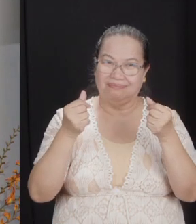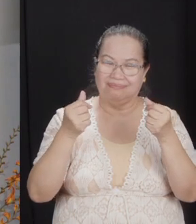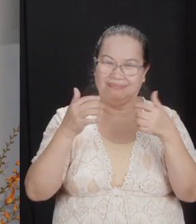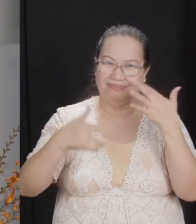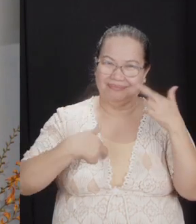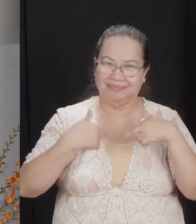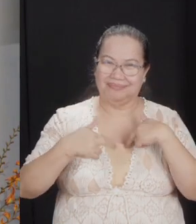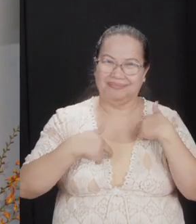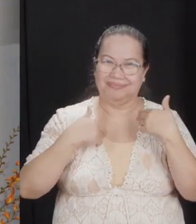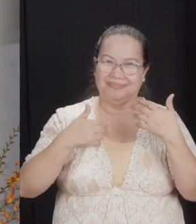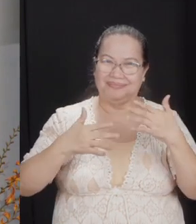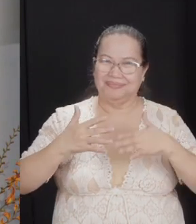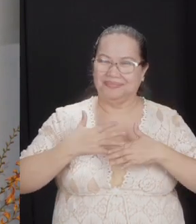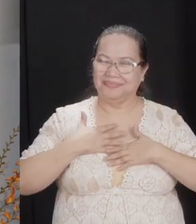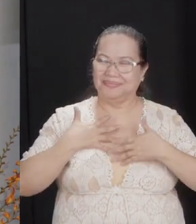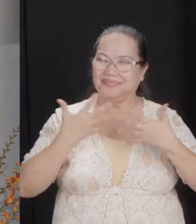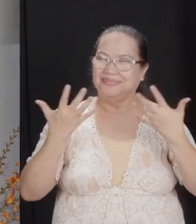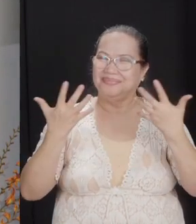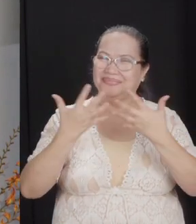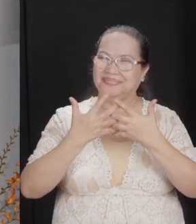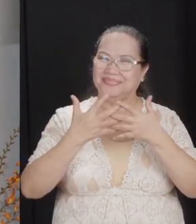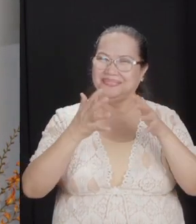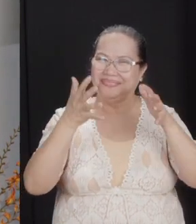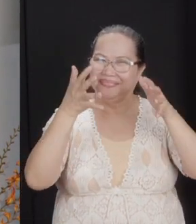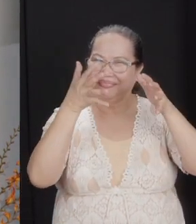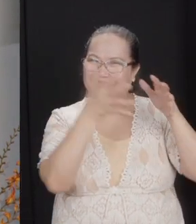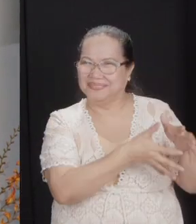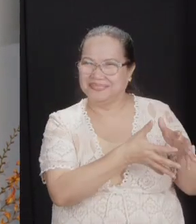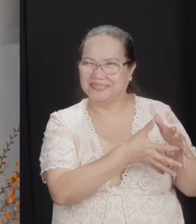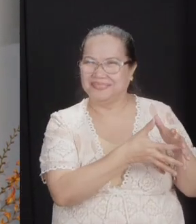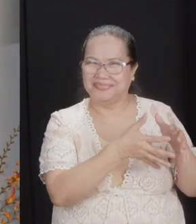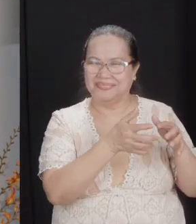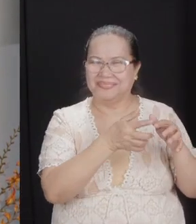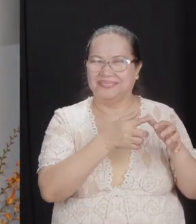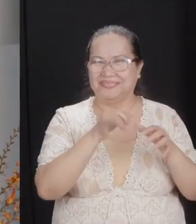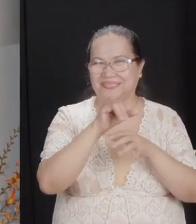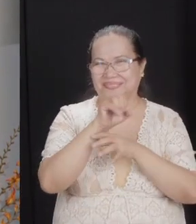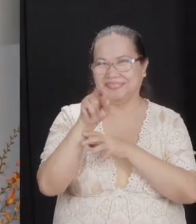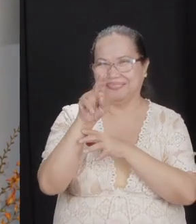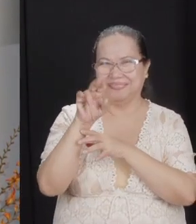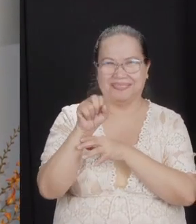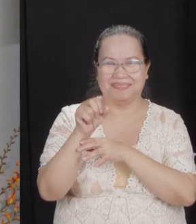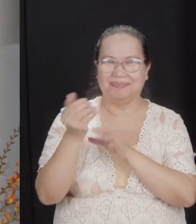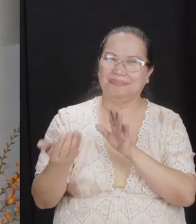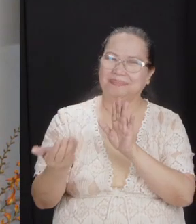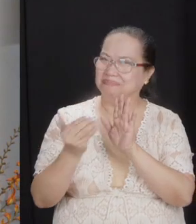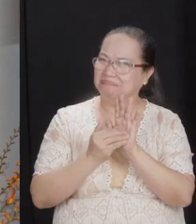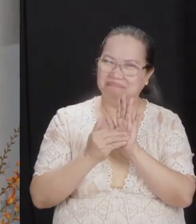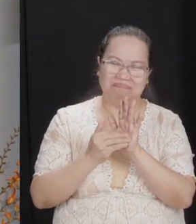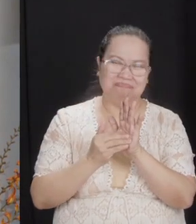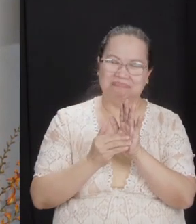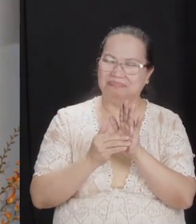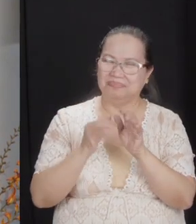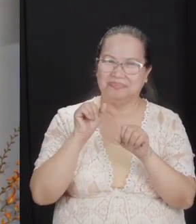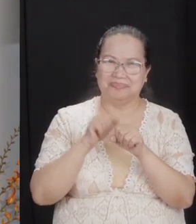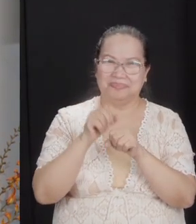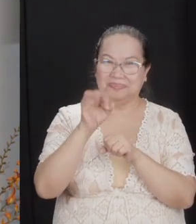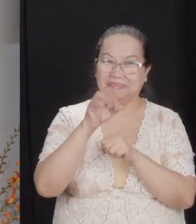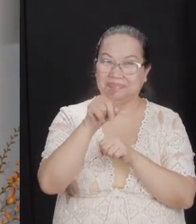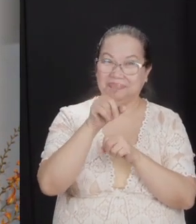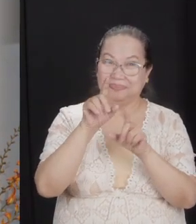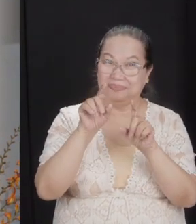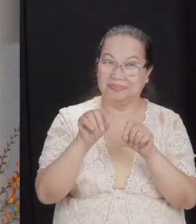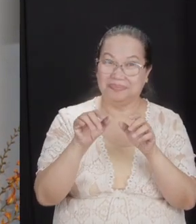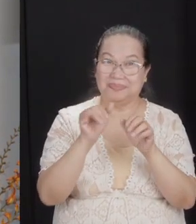and bury the issue. That's what you find in verses 32 to 34. They never raise the issue again. You know what? If we do the